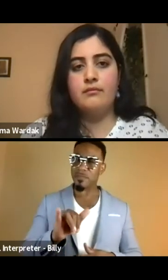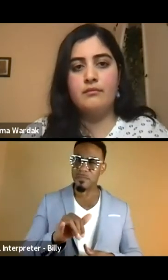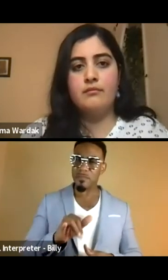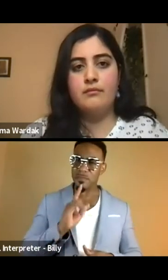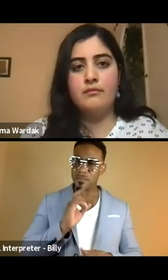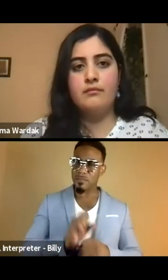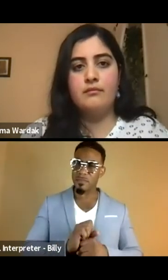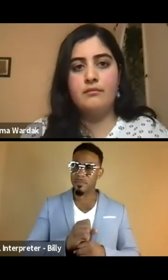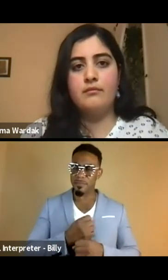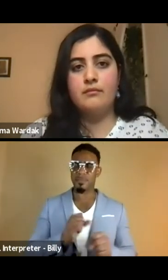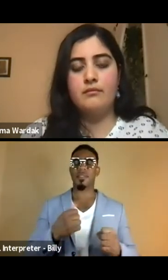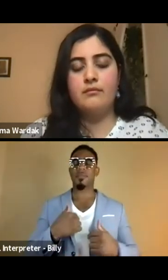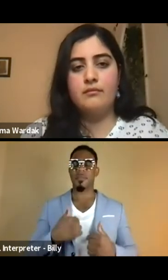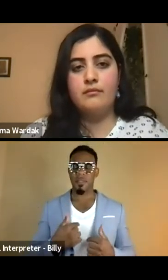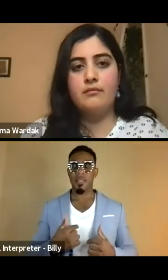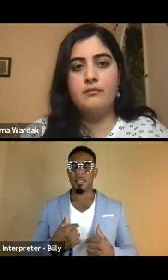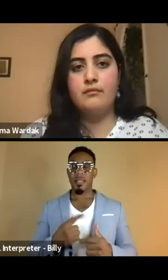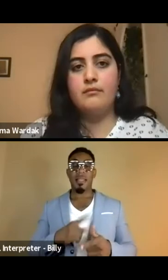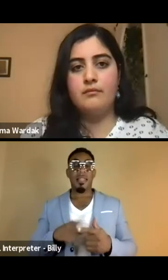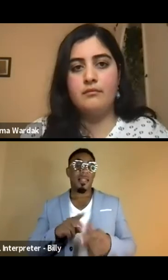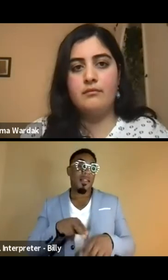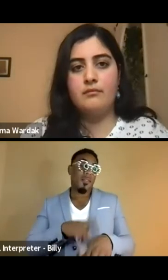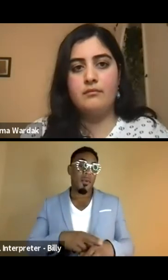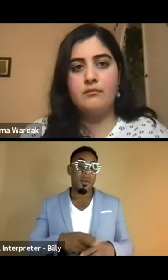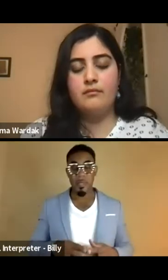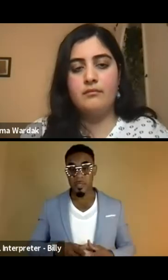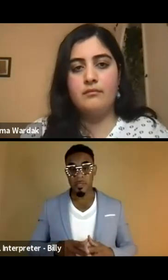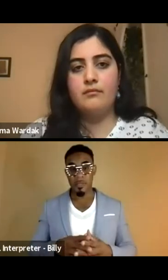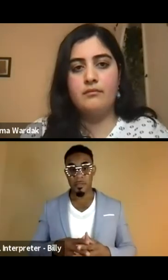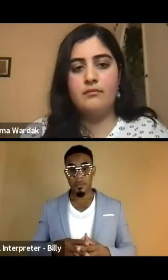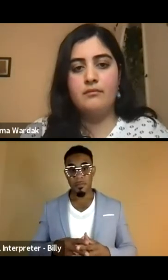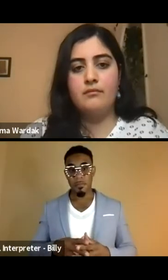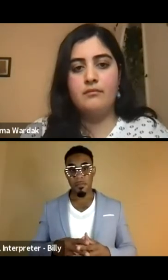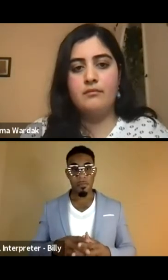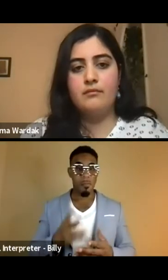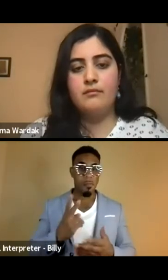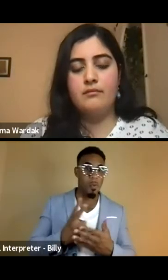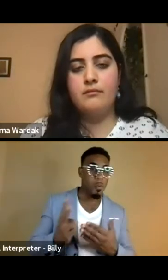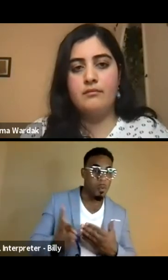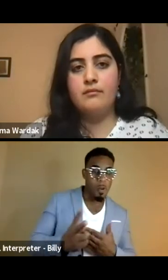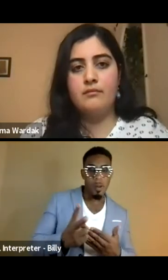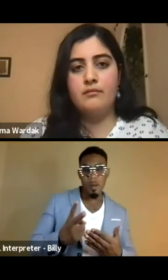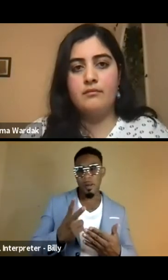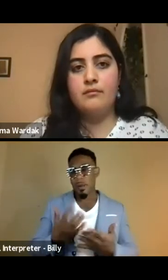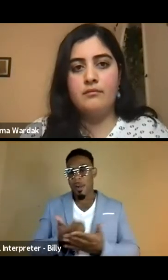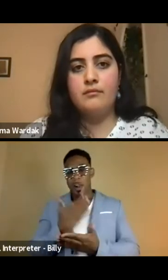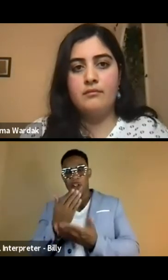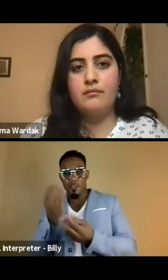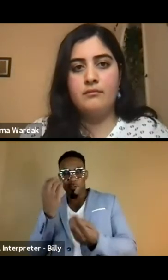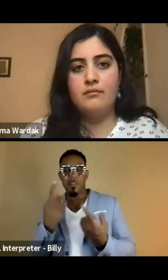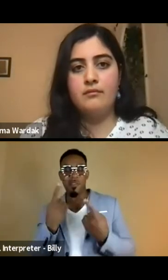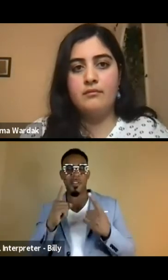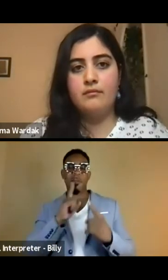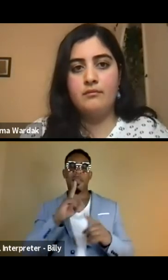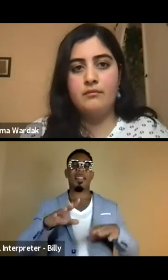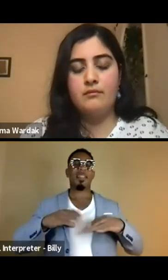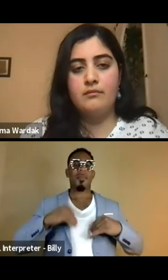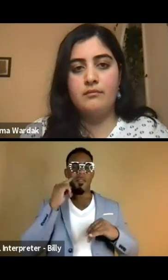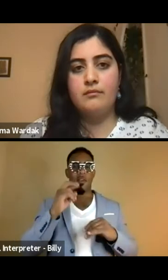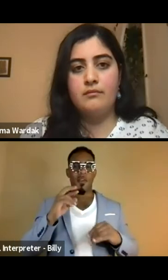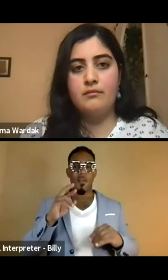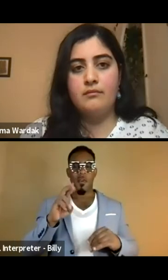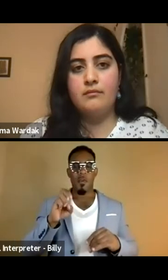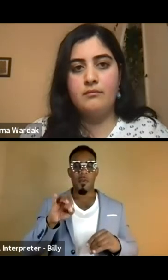really saved me. And then of course, um, you know, two weeks into it, I got the good news of being accepted for this